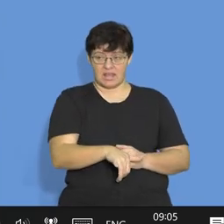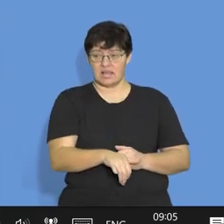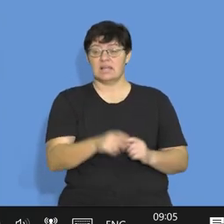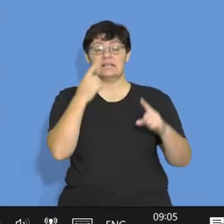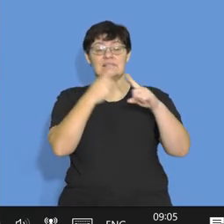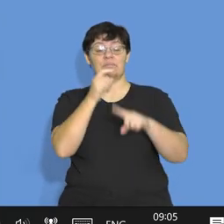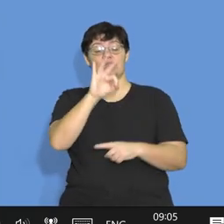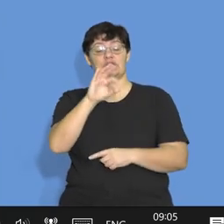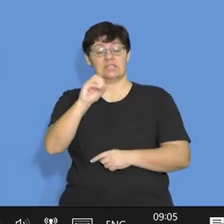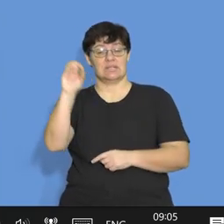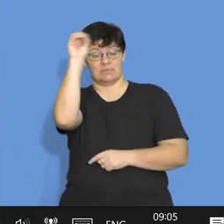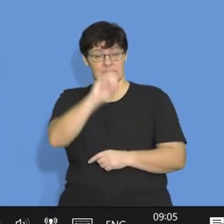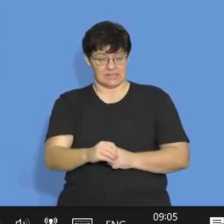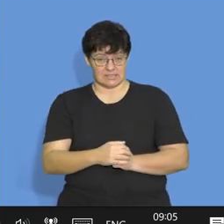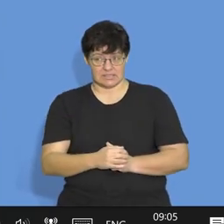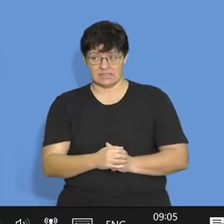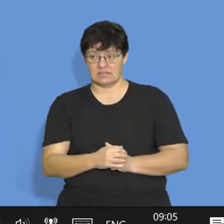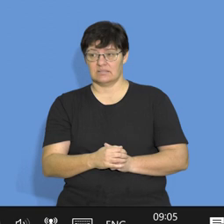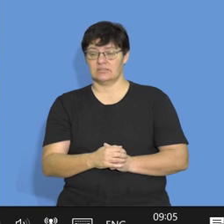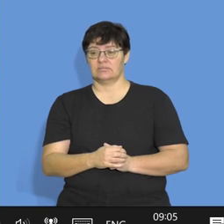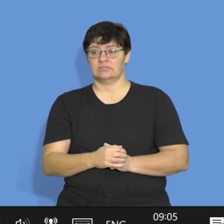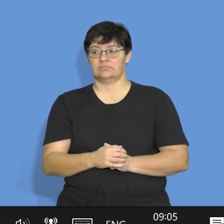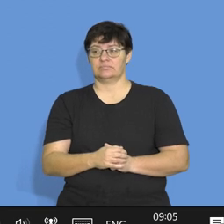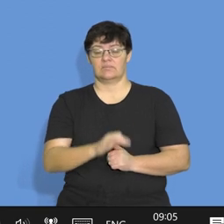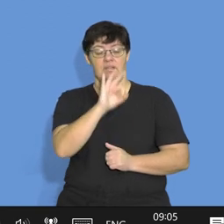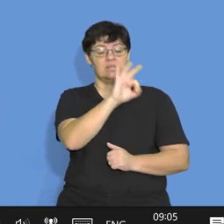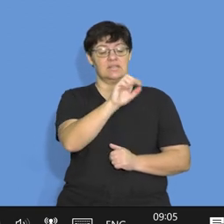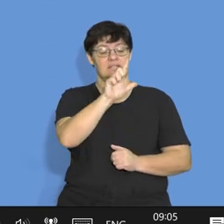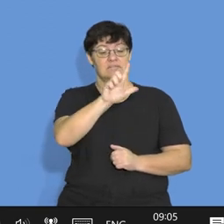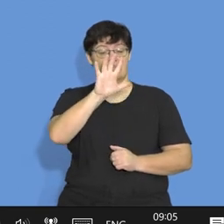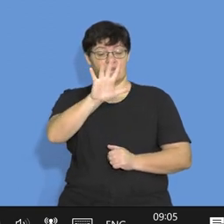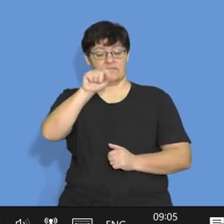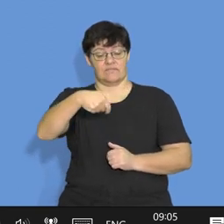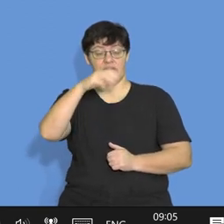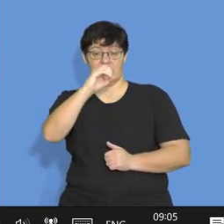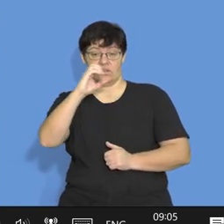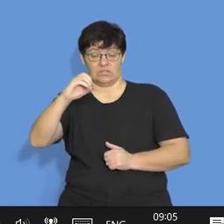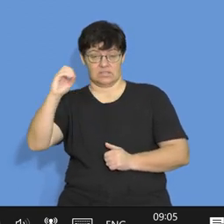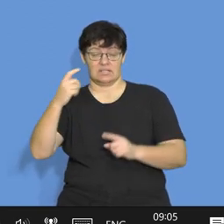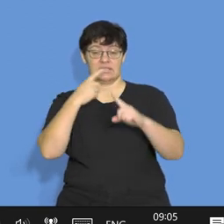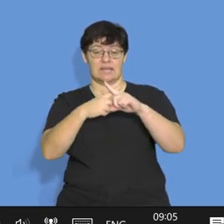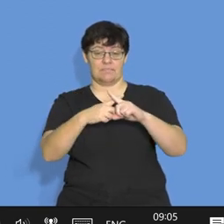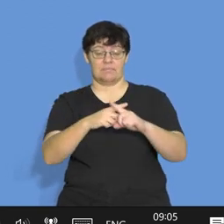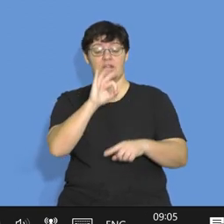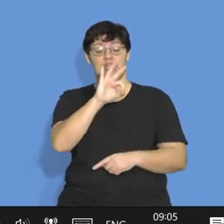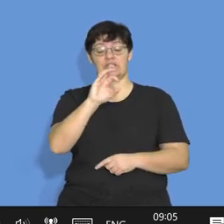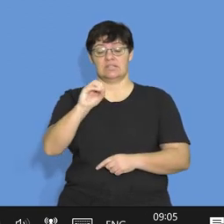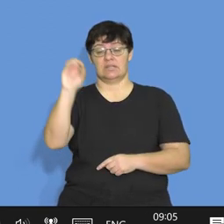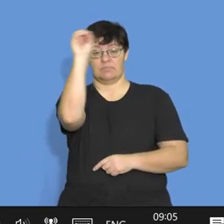Let's do that. Take the July figure, 375,000 times your 30%.